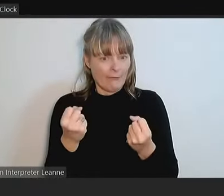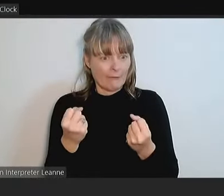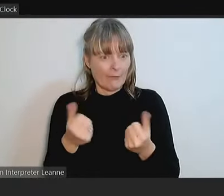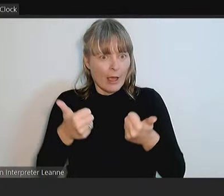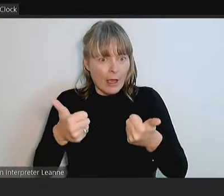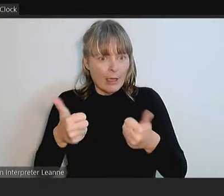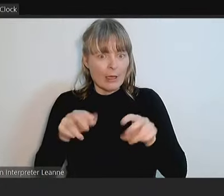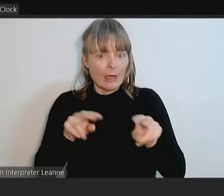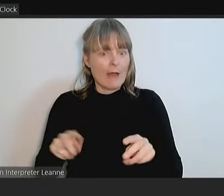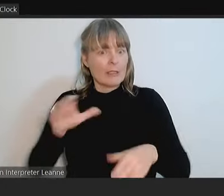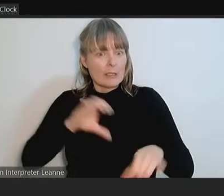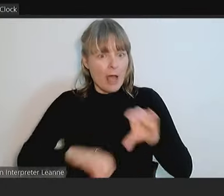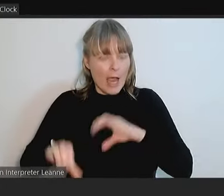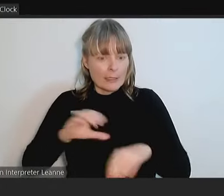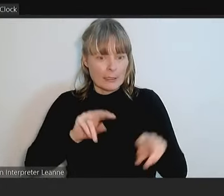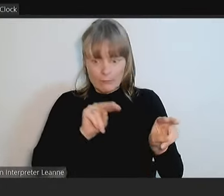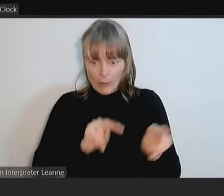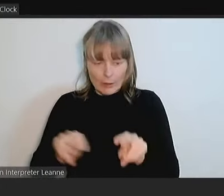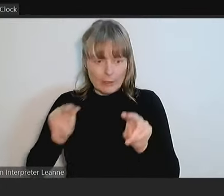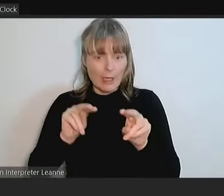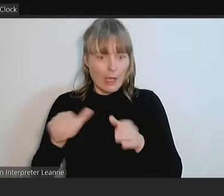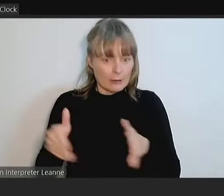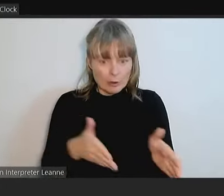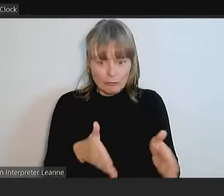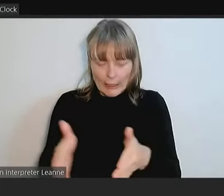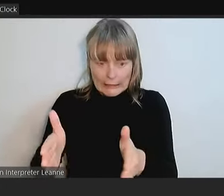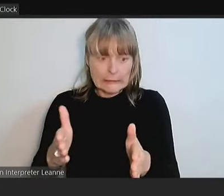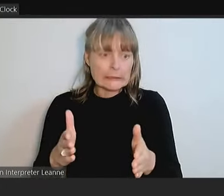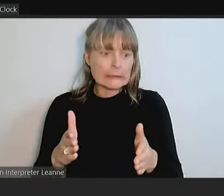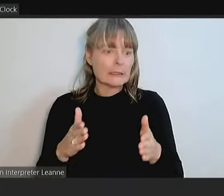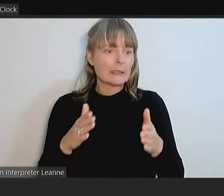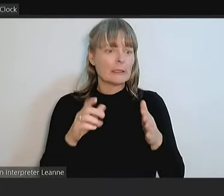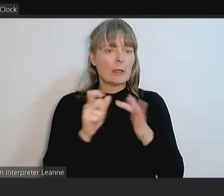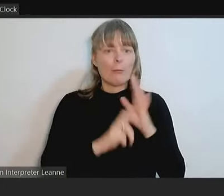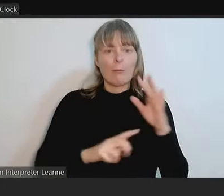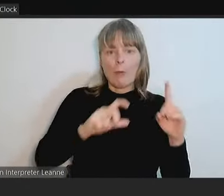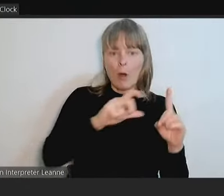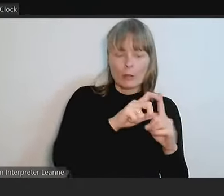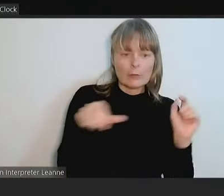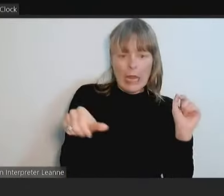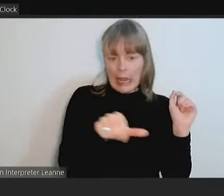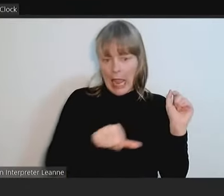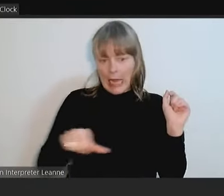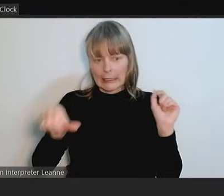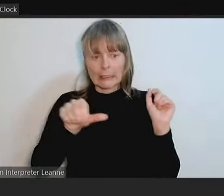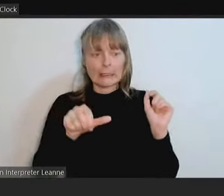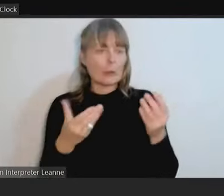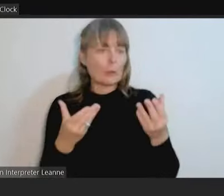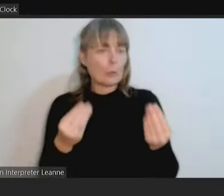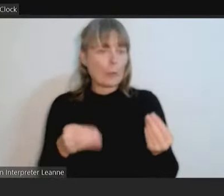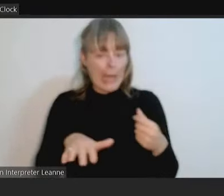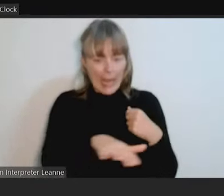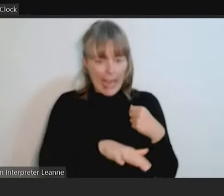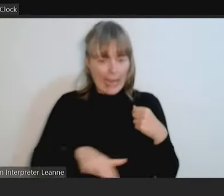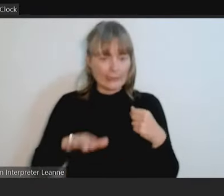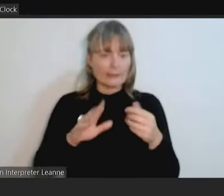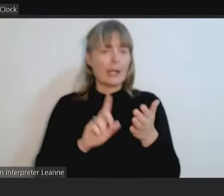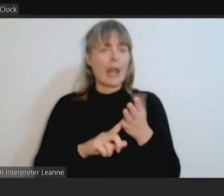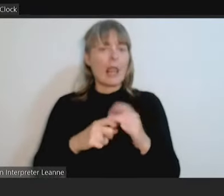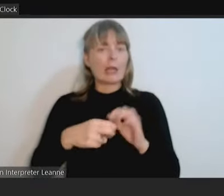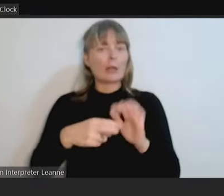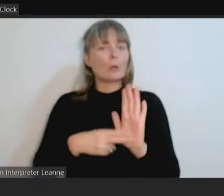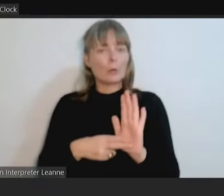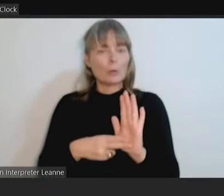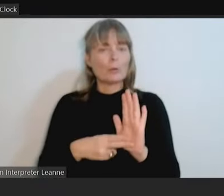local waterways. It could be a creek, pond, lake, dam, wetland, lagoon or estuary. Within the City of